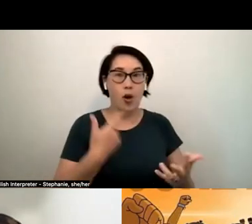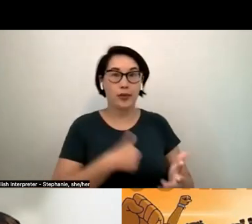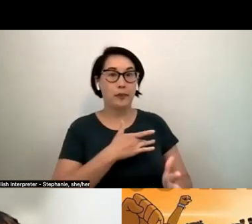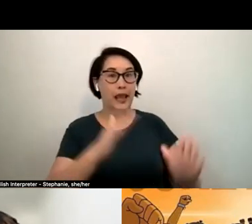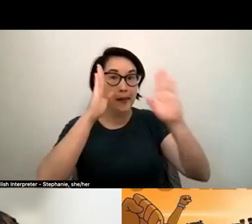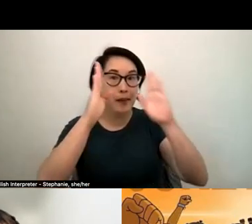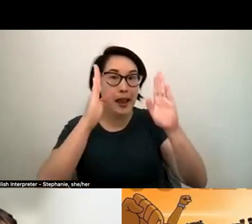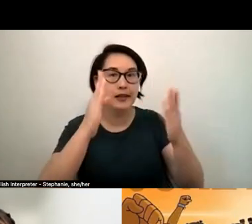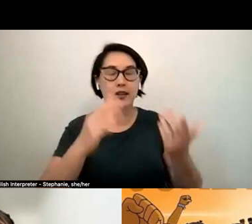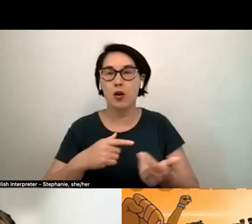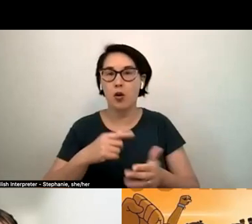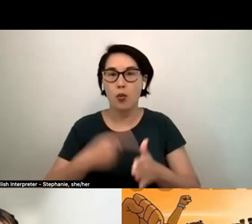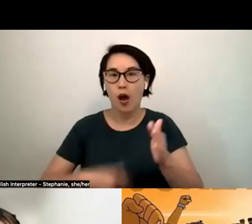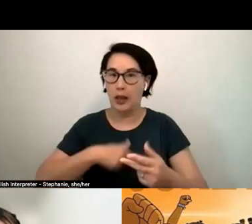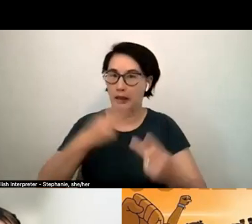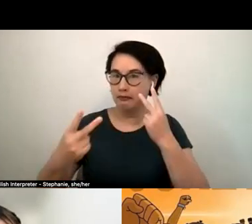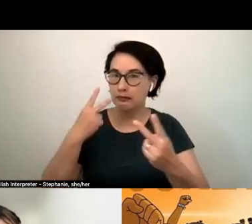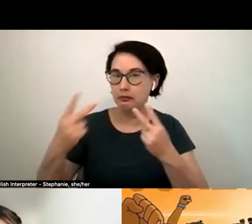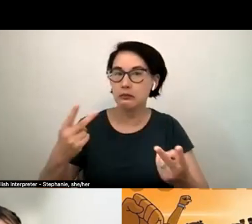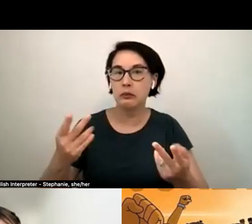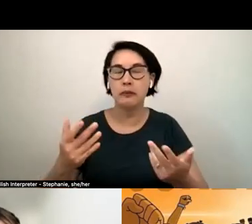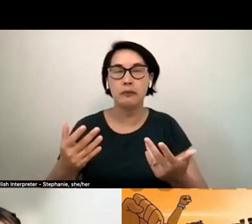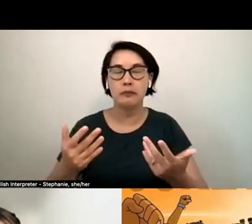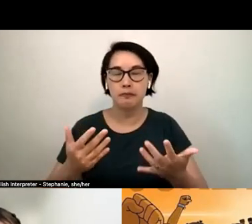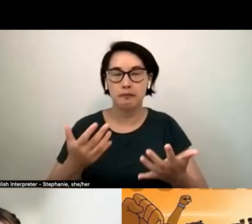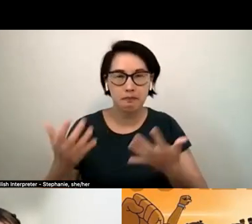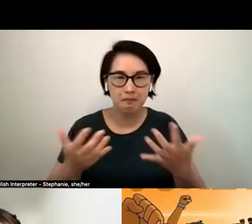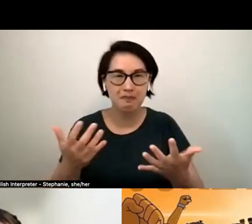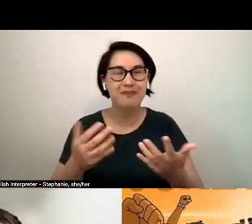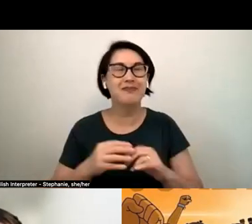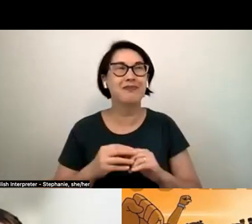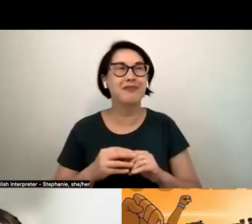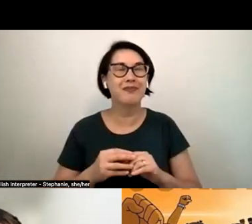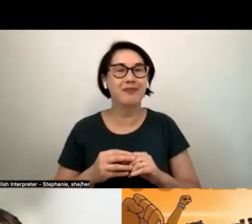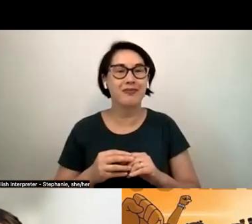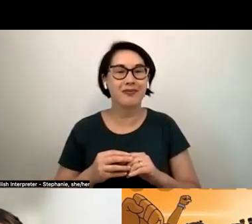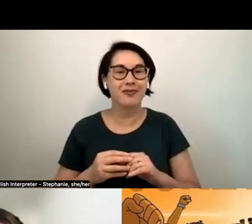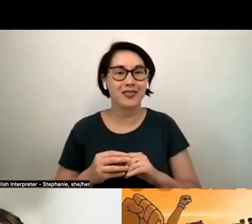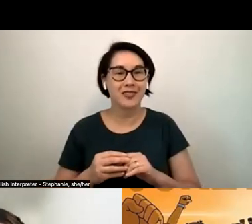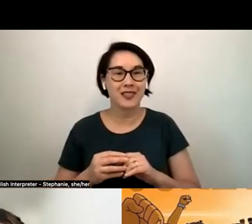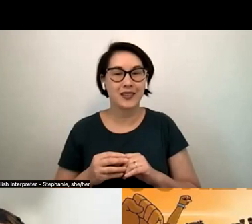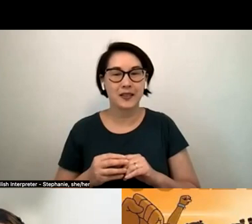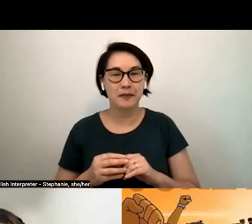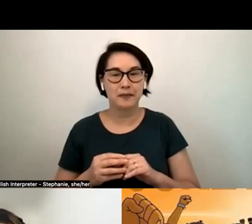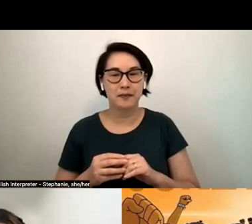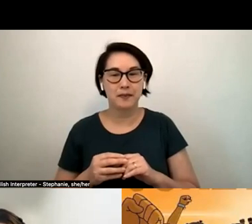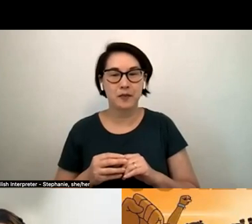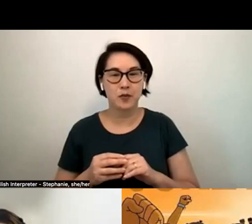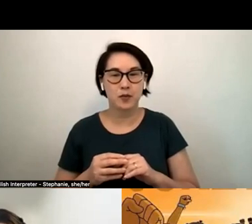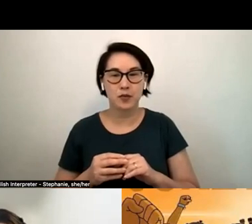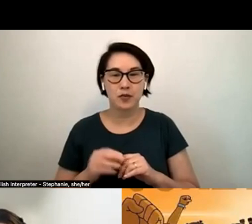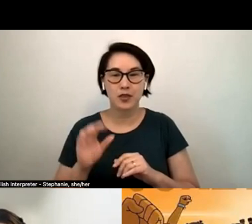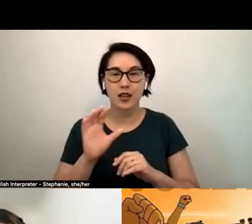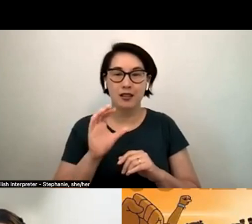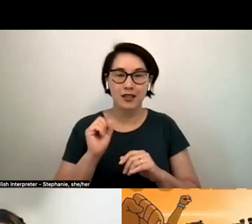and so when these large these narratives are constructed and you don't know